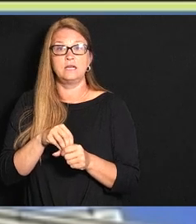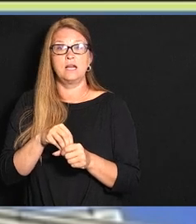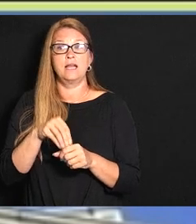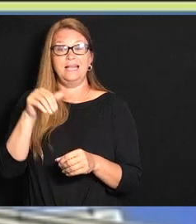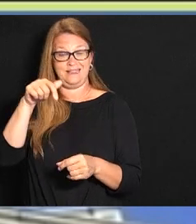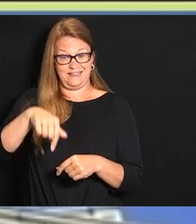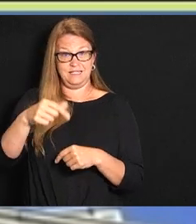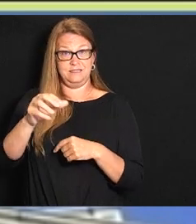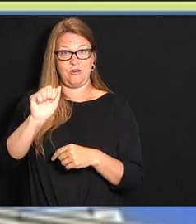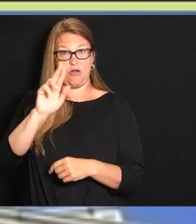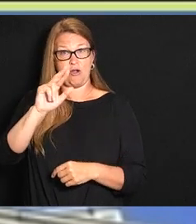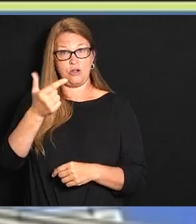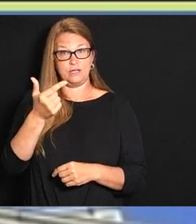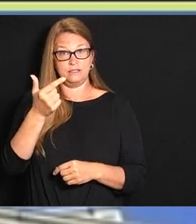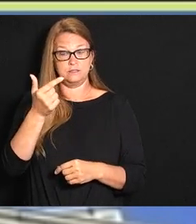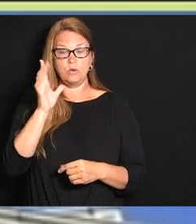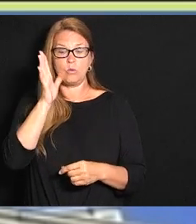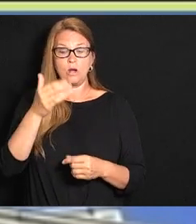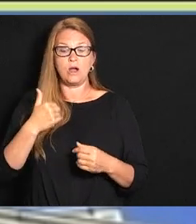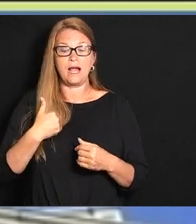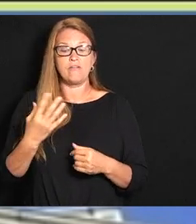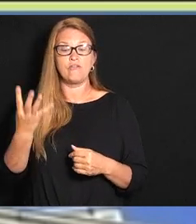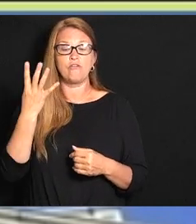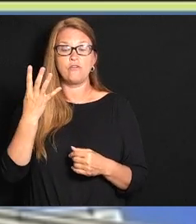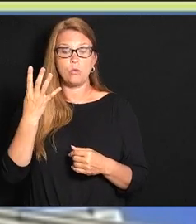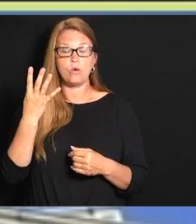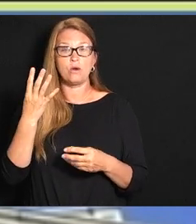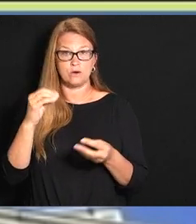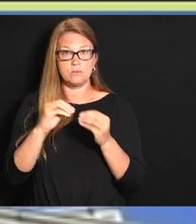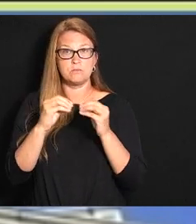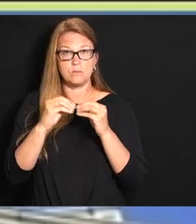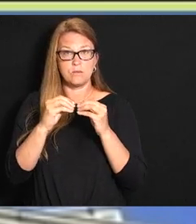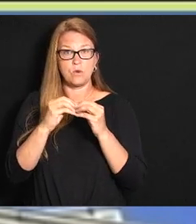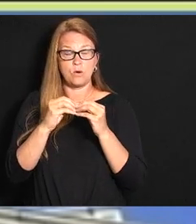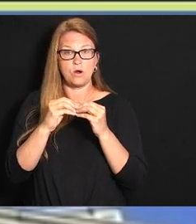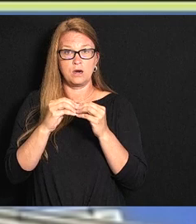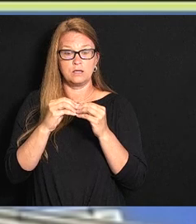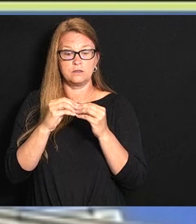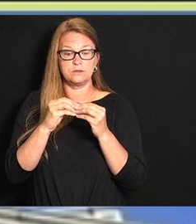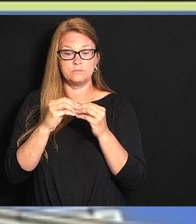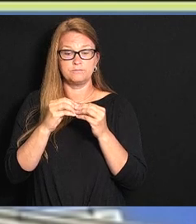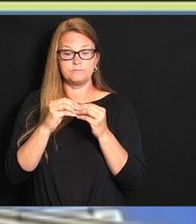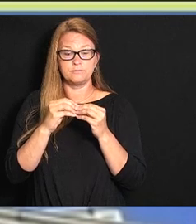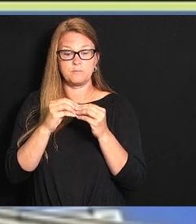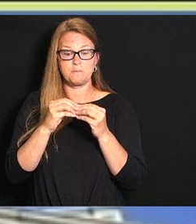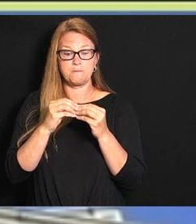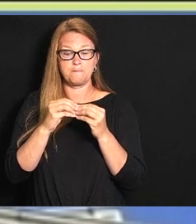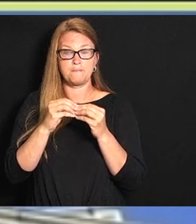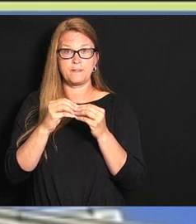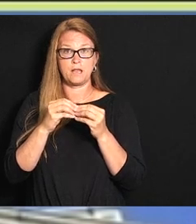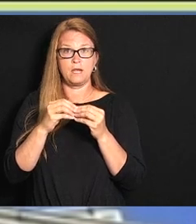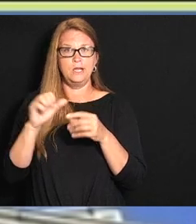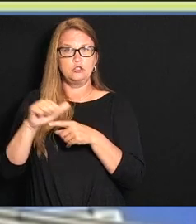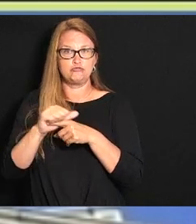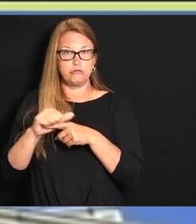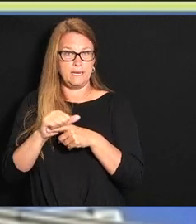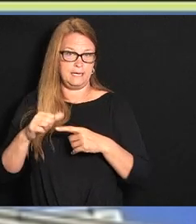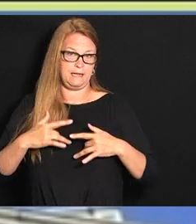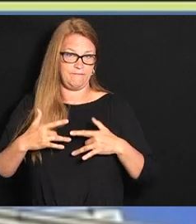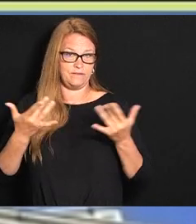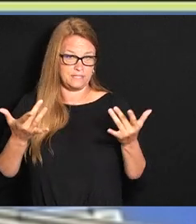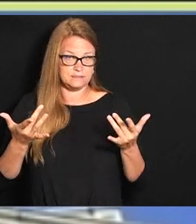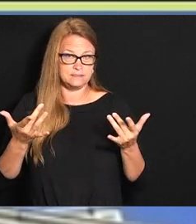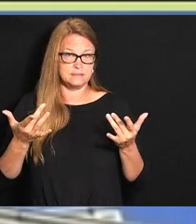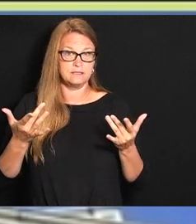we will have four more shooting training events in West Virginia.